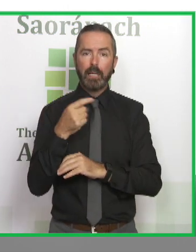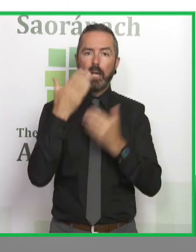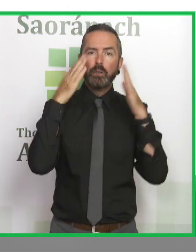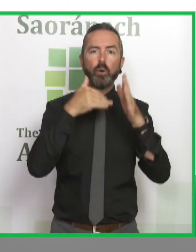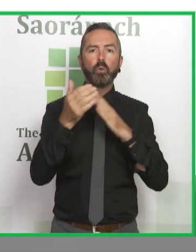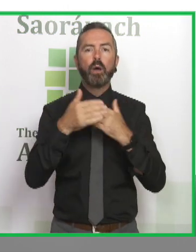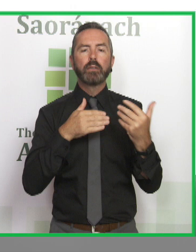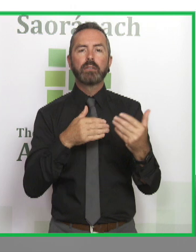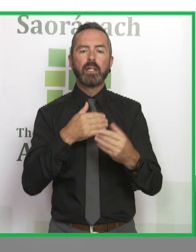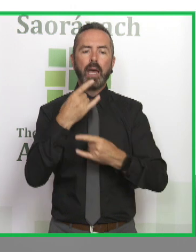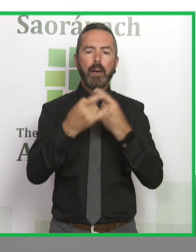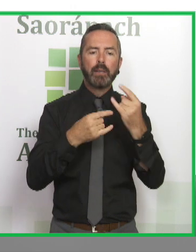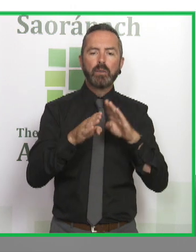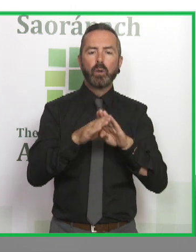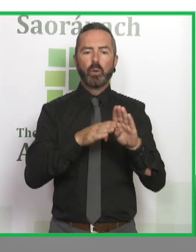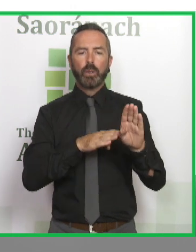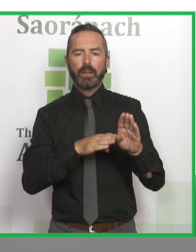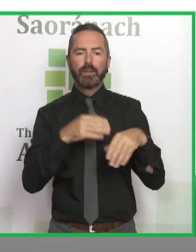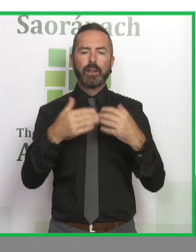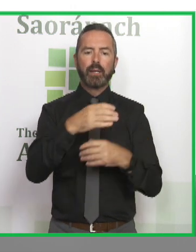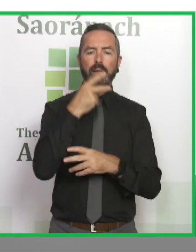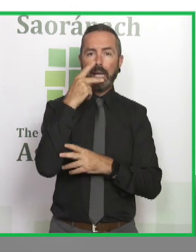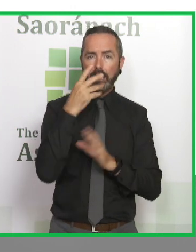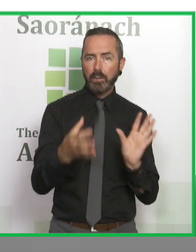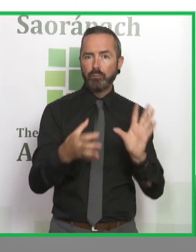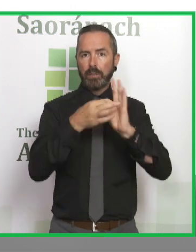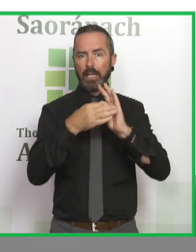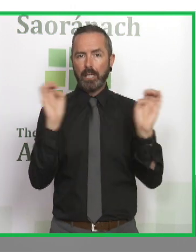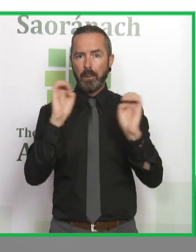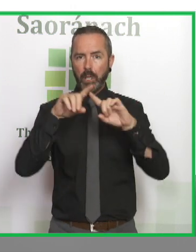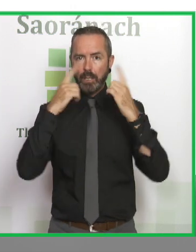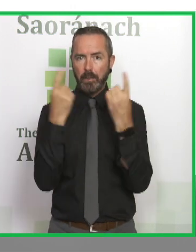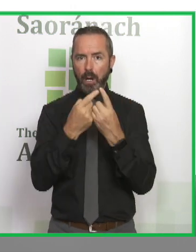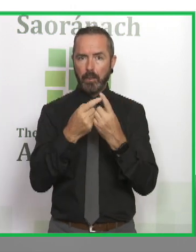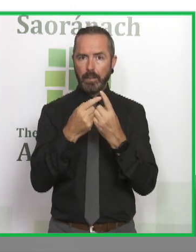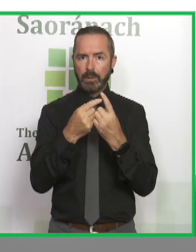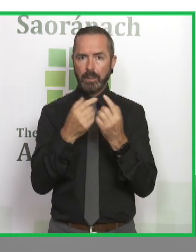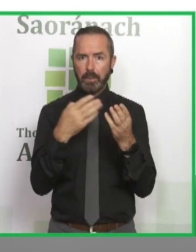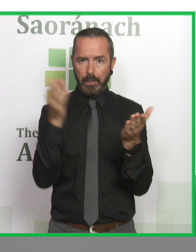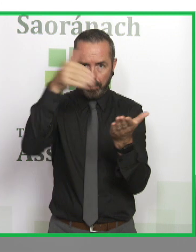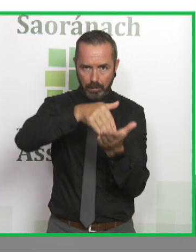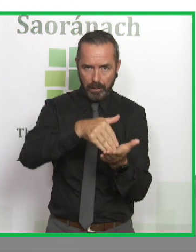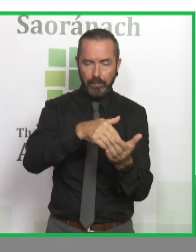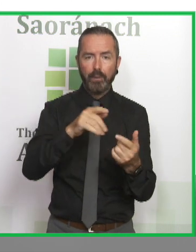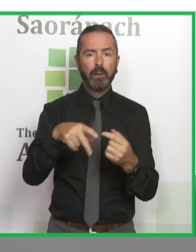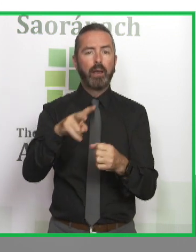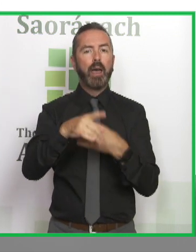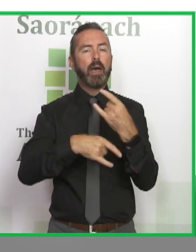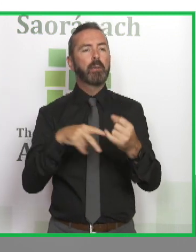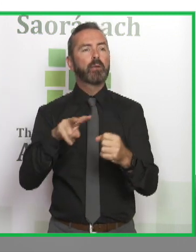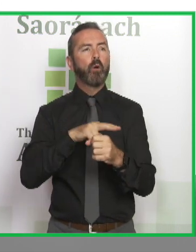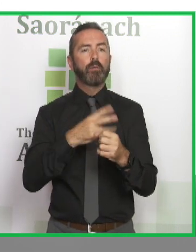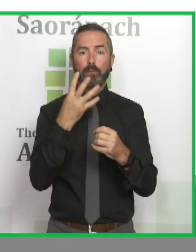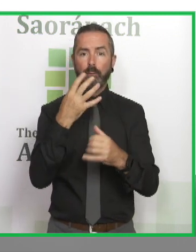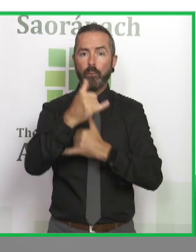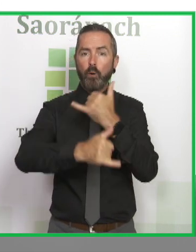of cannabis-related emergency department presentations that happened over a